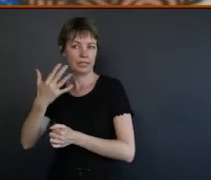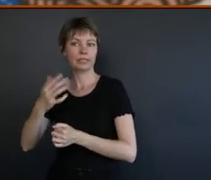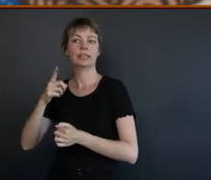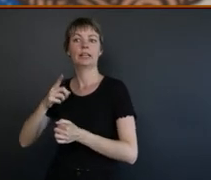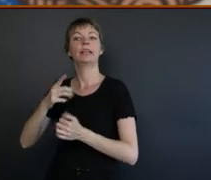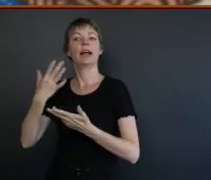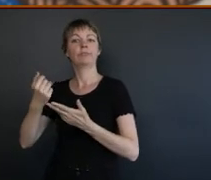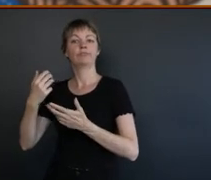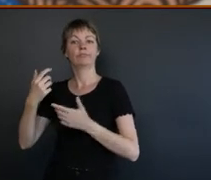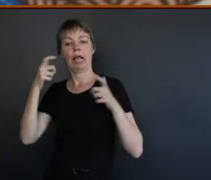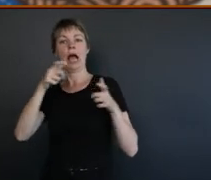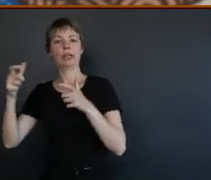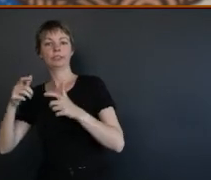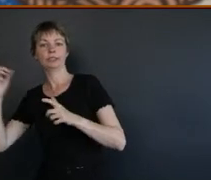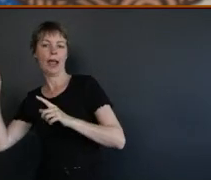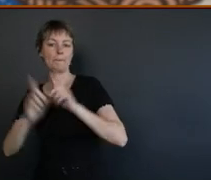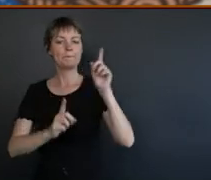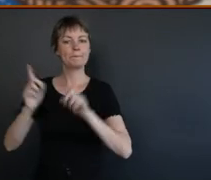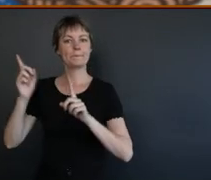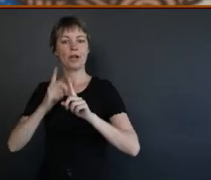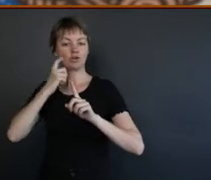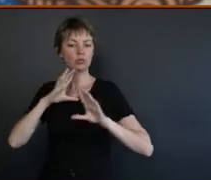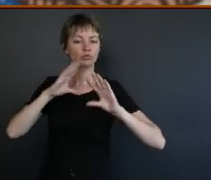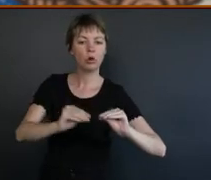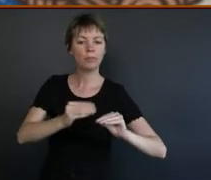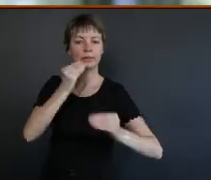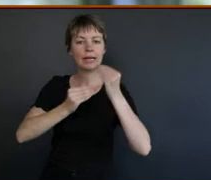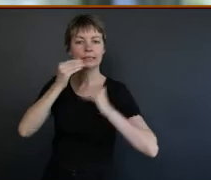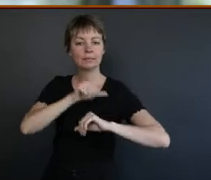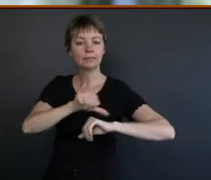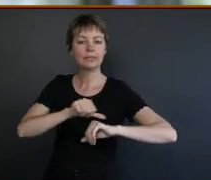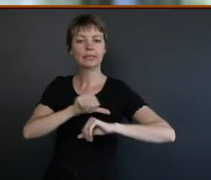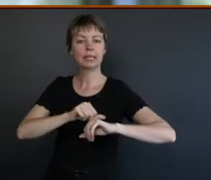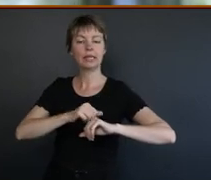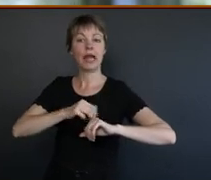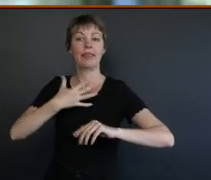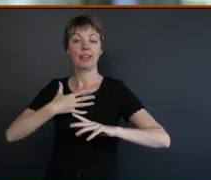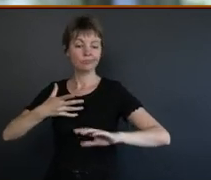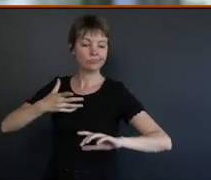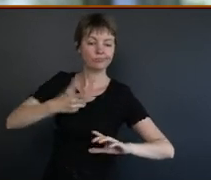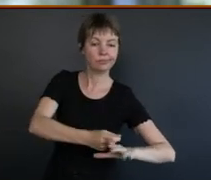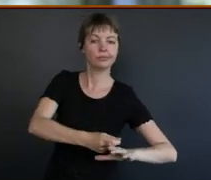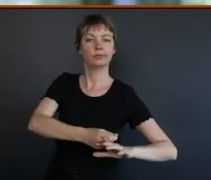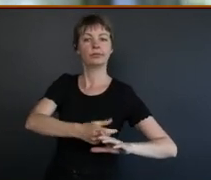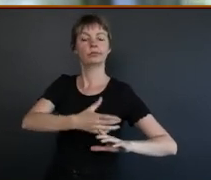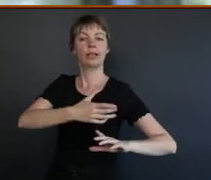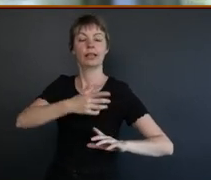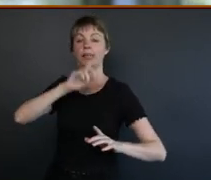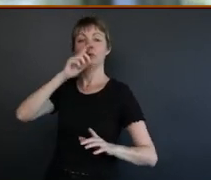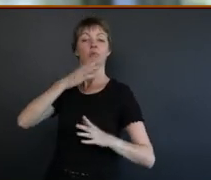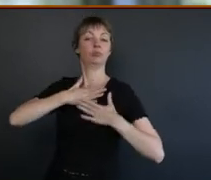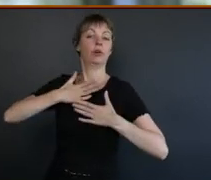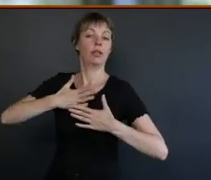screamed at them that he could not breathe, no less than 12 times. Did he say that? Leitona has made continual